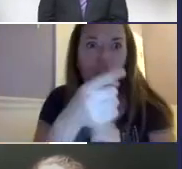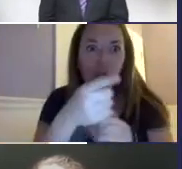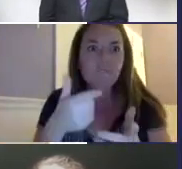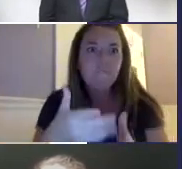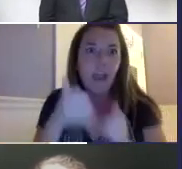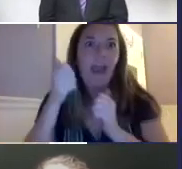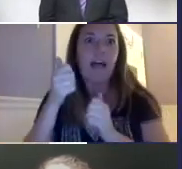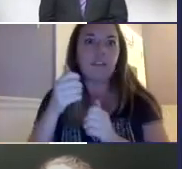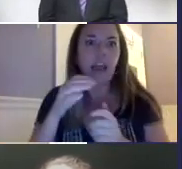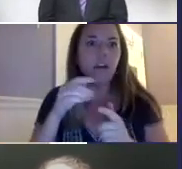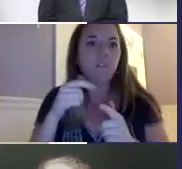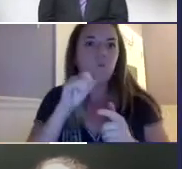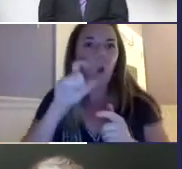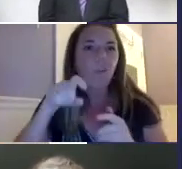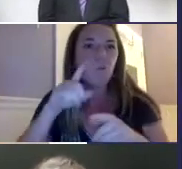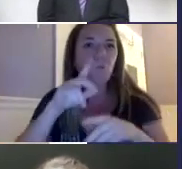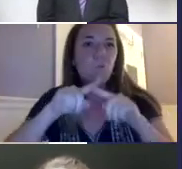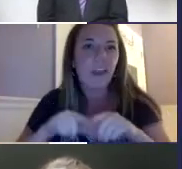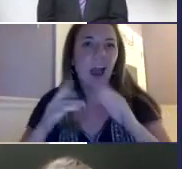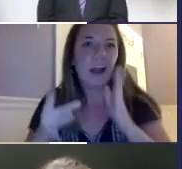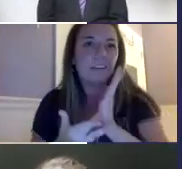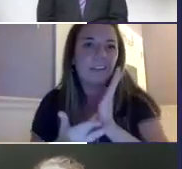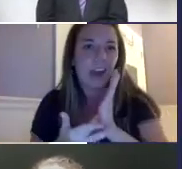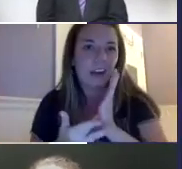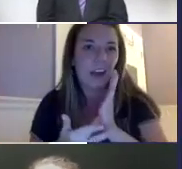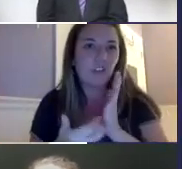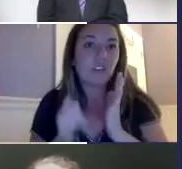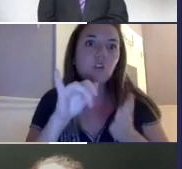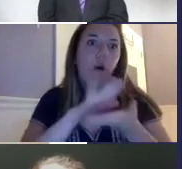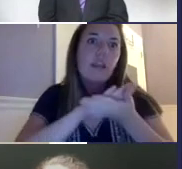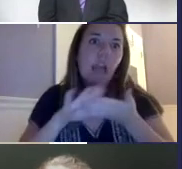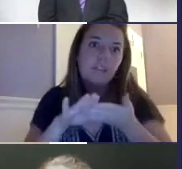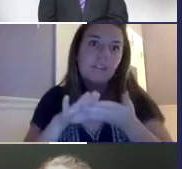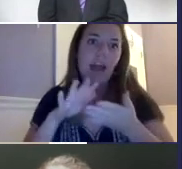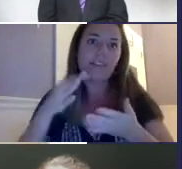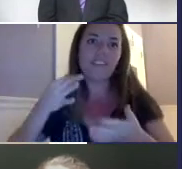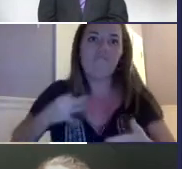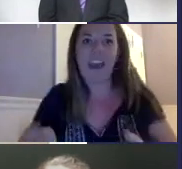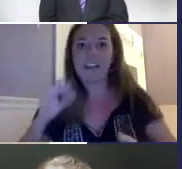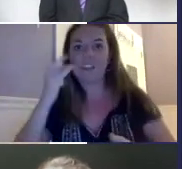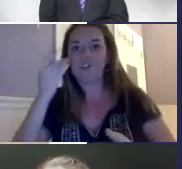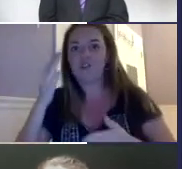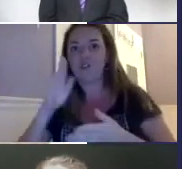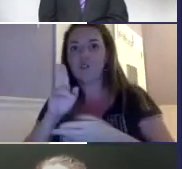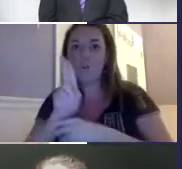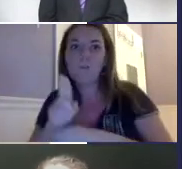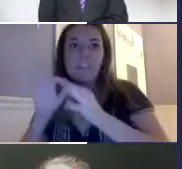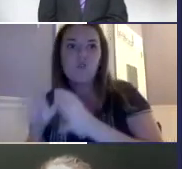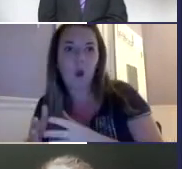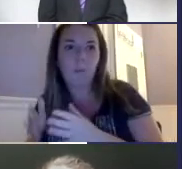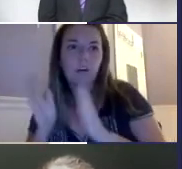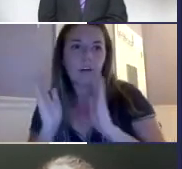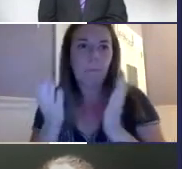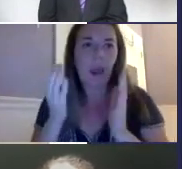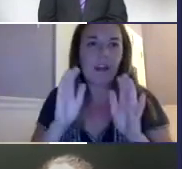can be a little bit more flexible and can run with you quickly if you're going somewhere. You don't have to rely on technology in that moment. There's a person. And so there's